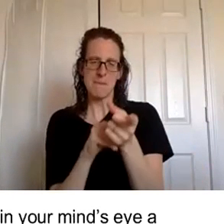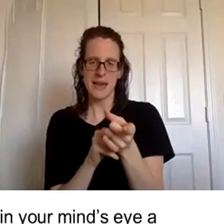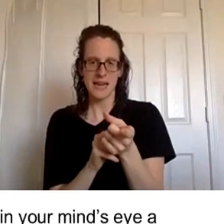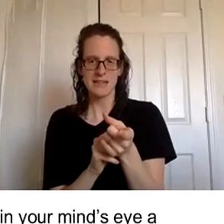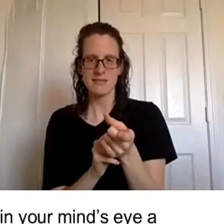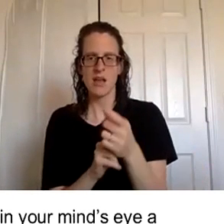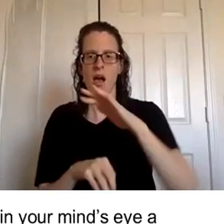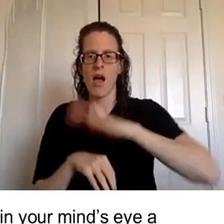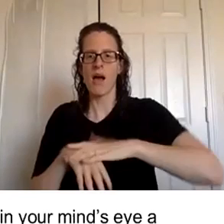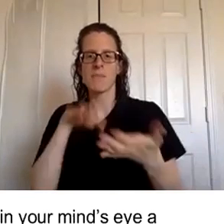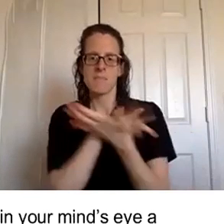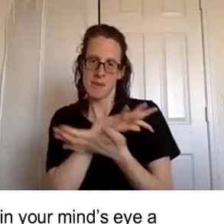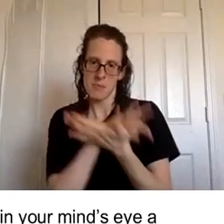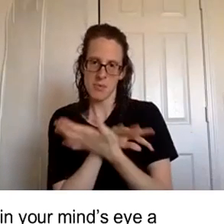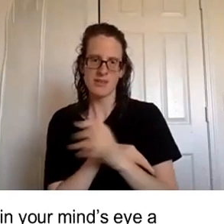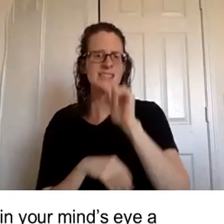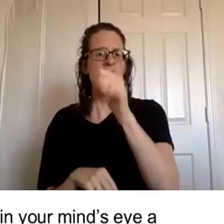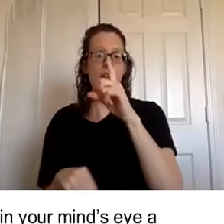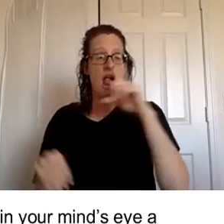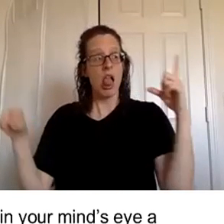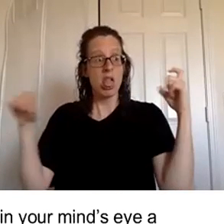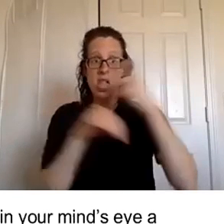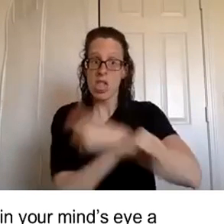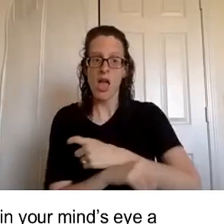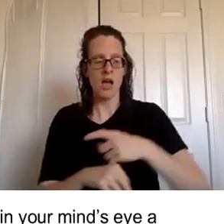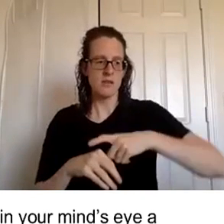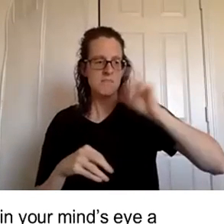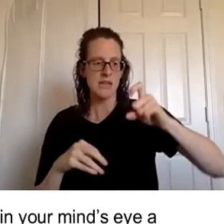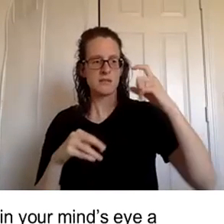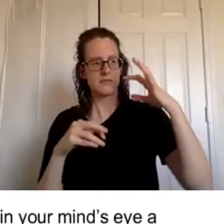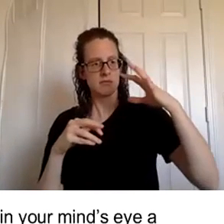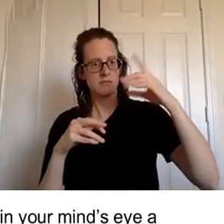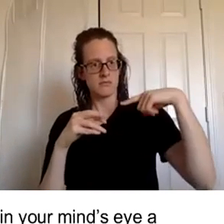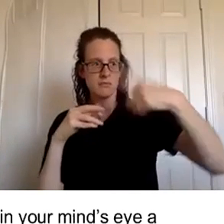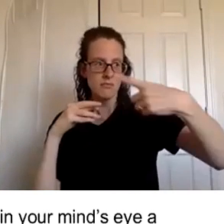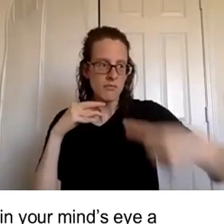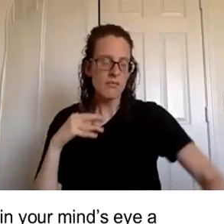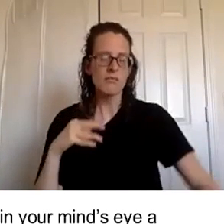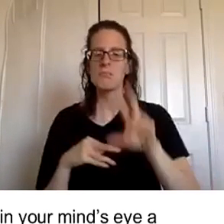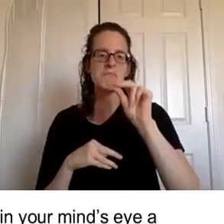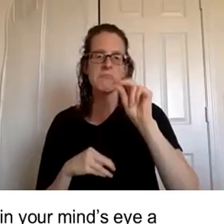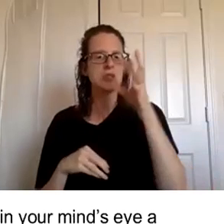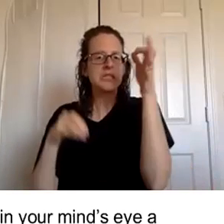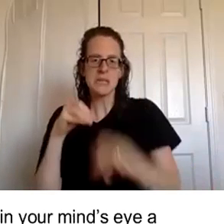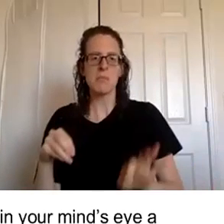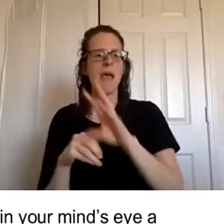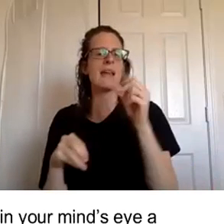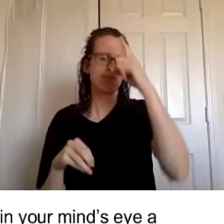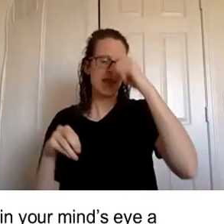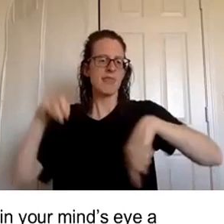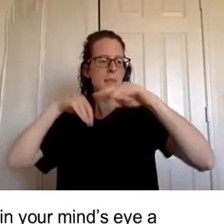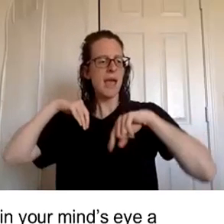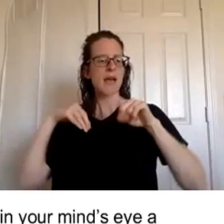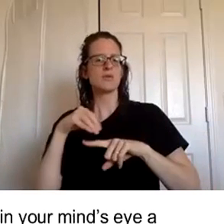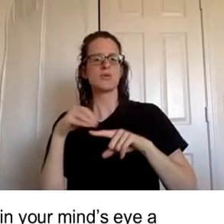um it doesn't have to be complicated and then think back to the dollar amount that